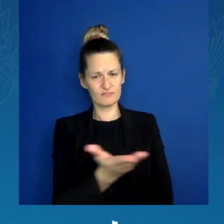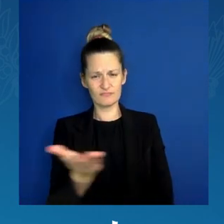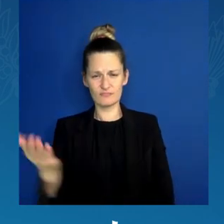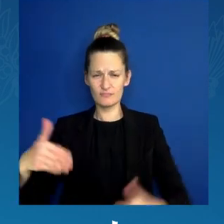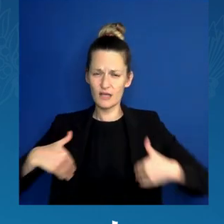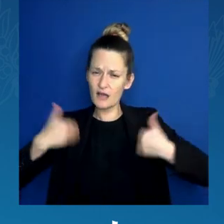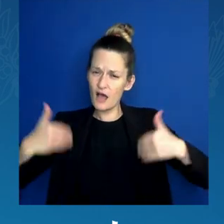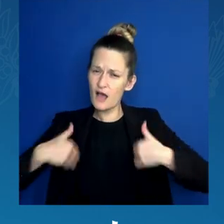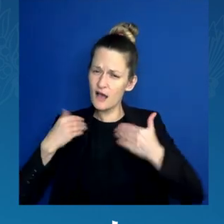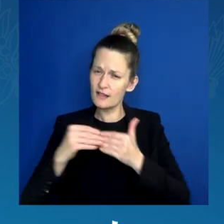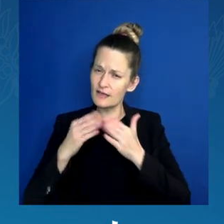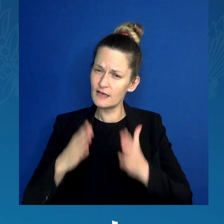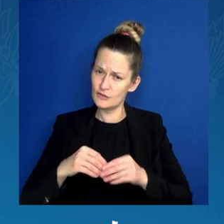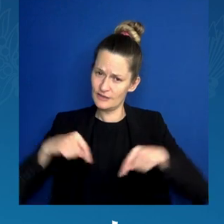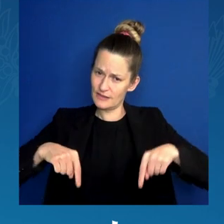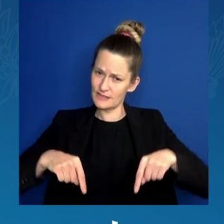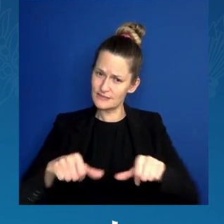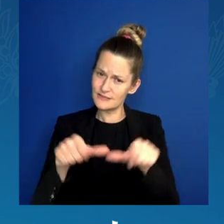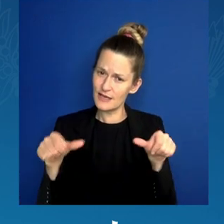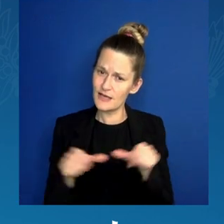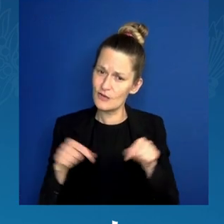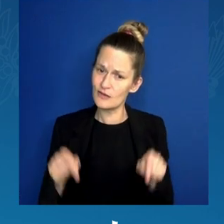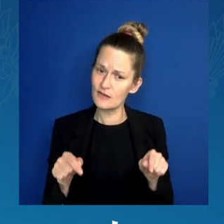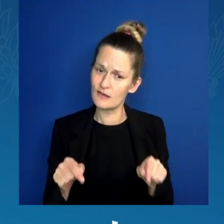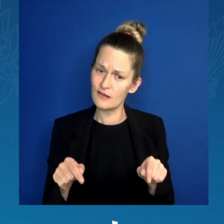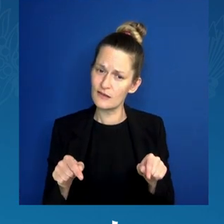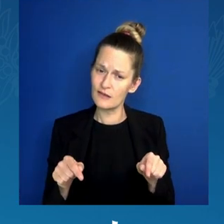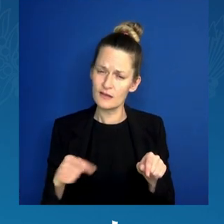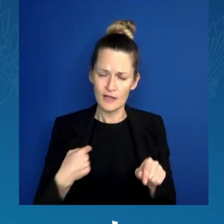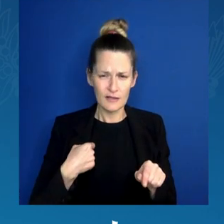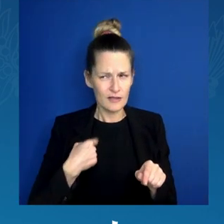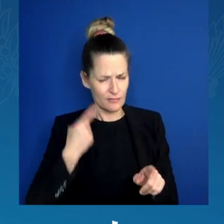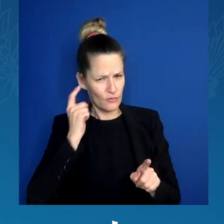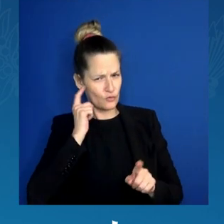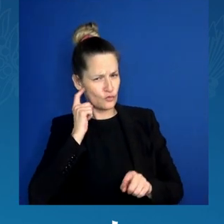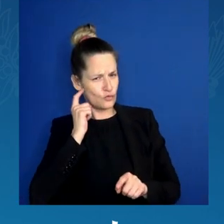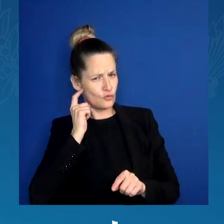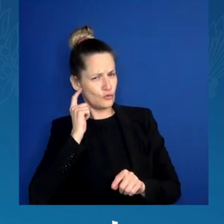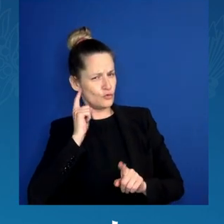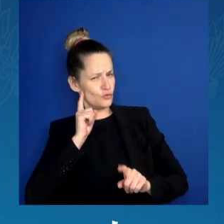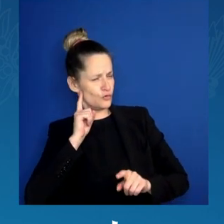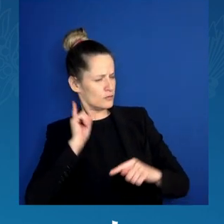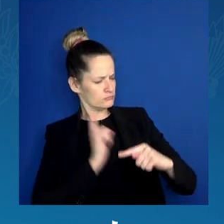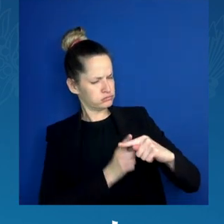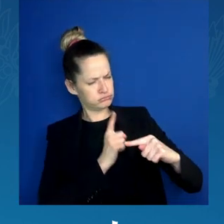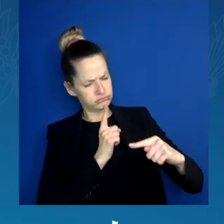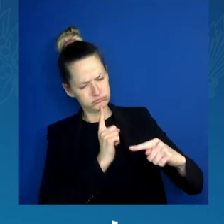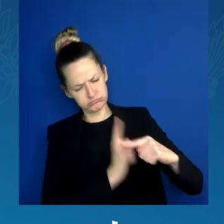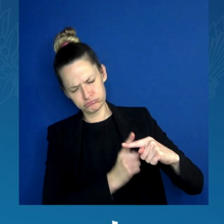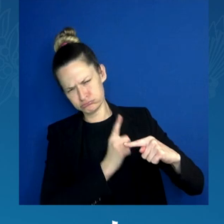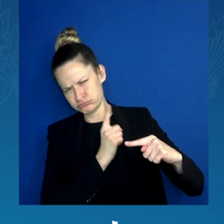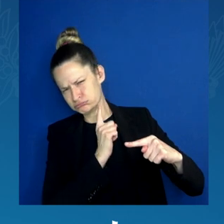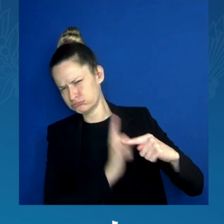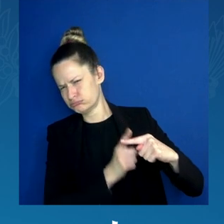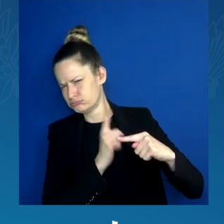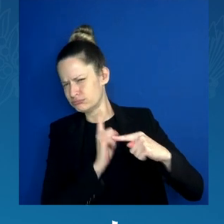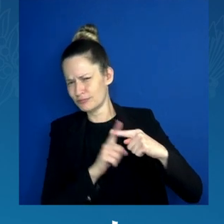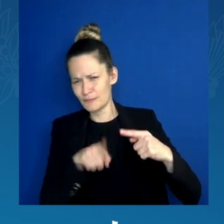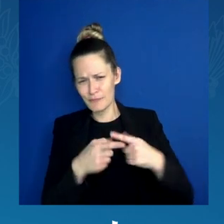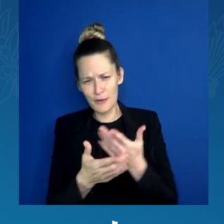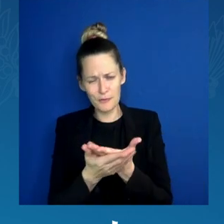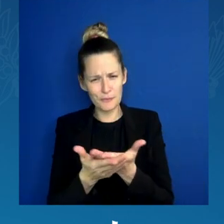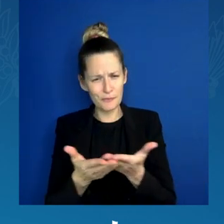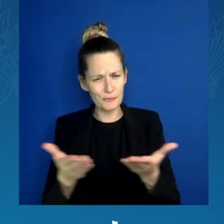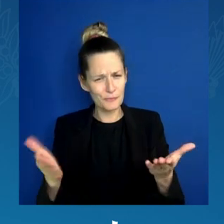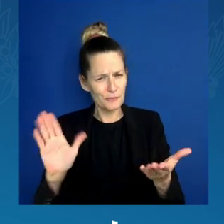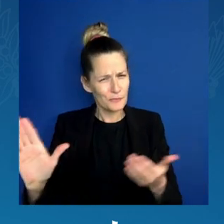because I've been hearing about you, and I know about the work that you all are doing, and your role of leadership,